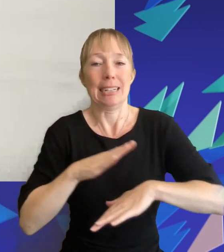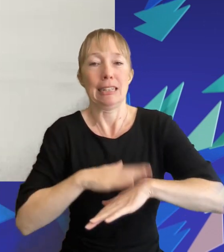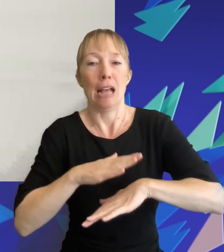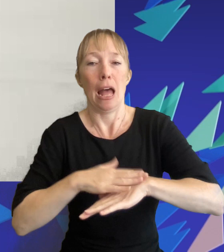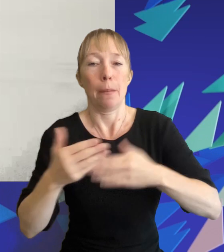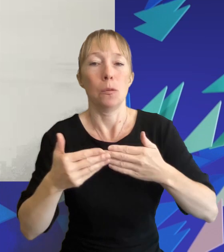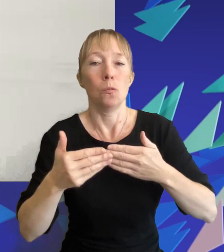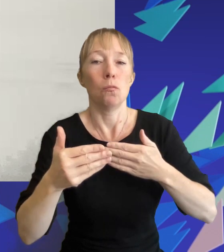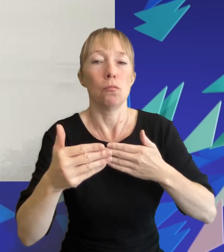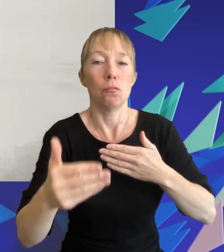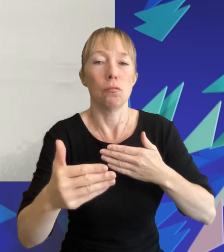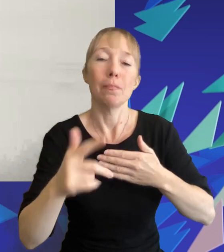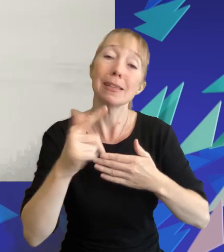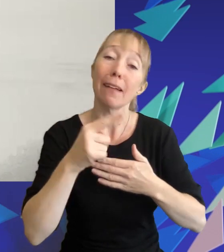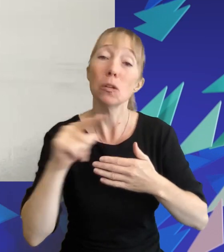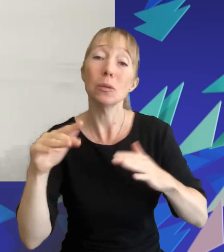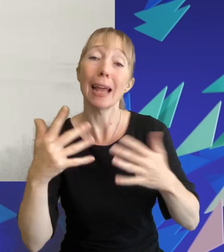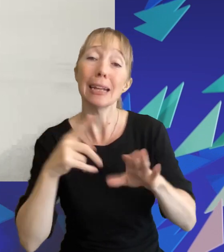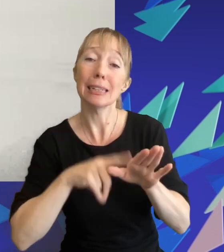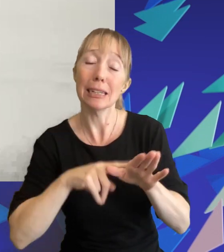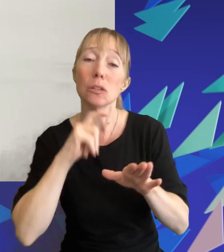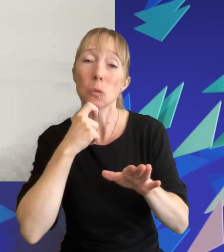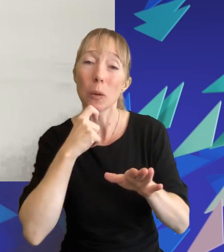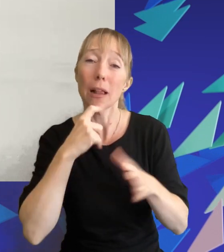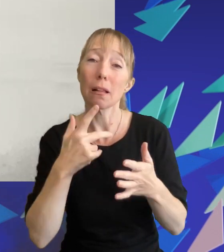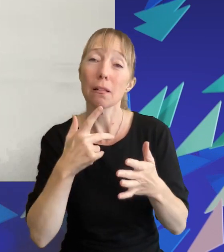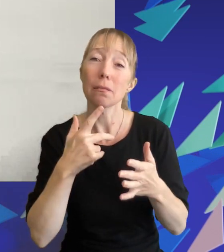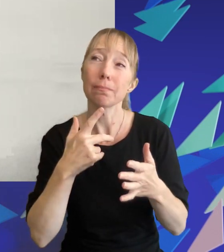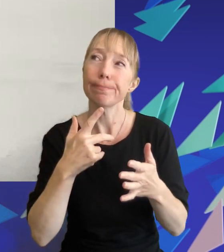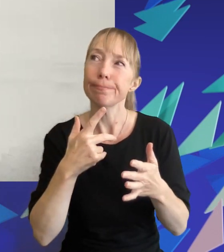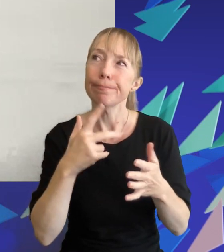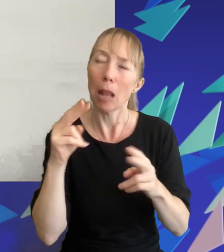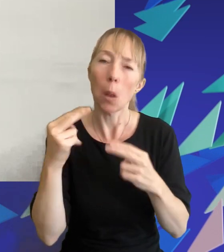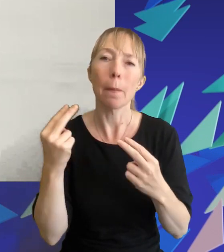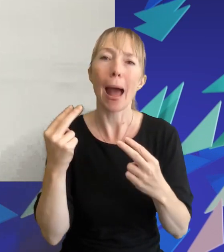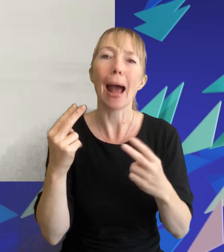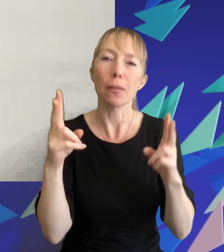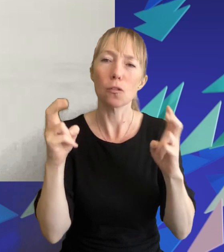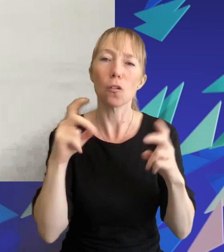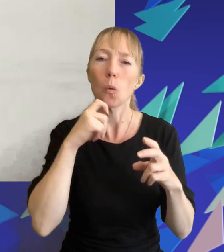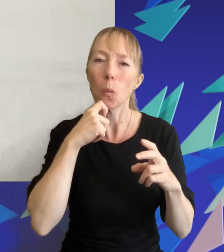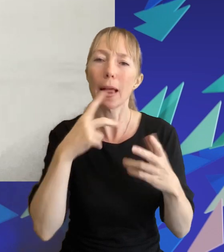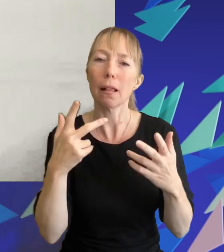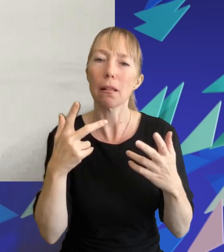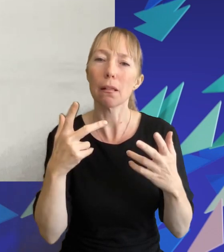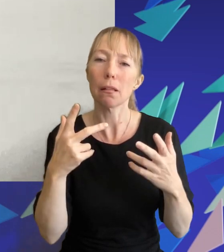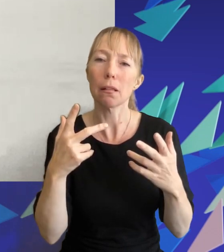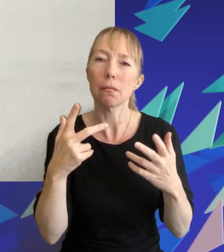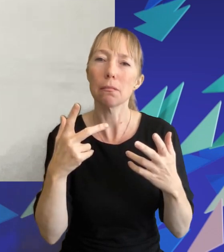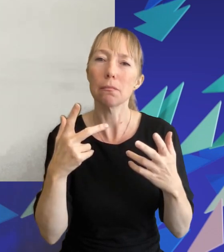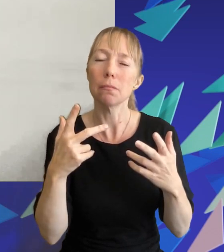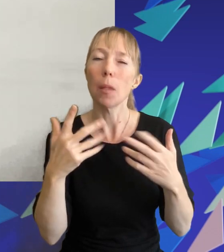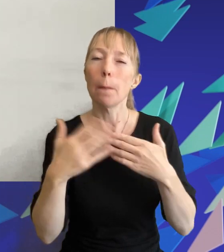but in like seven to ten years we're going to get nostalgic about it and i do think that the genre is going to take a kind of technical um